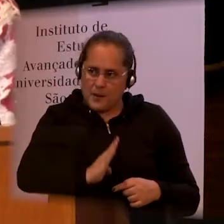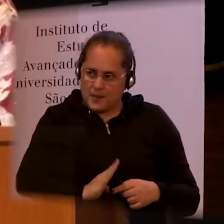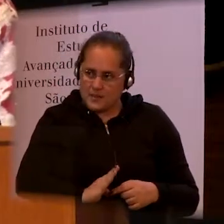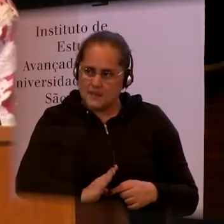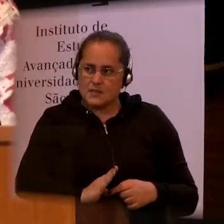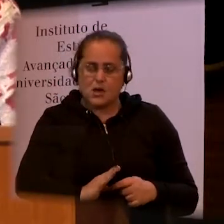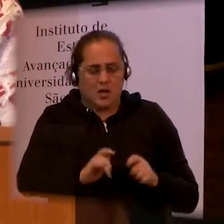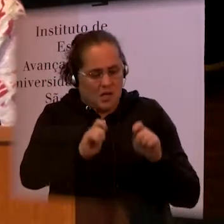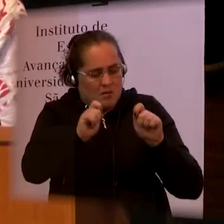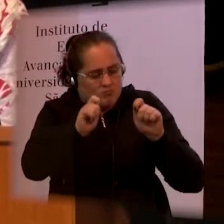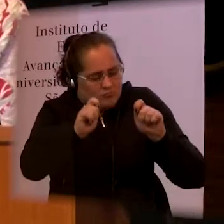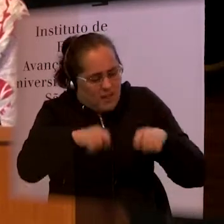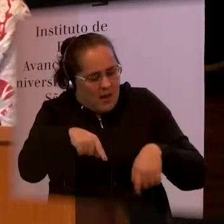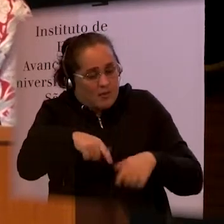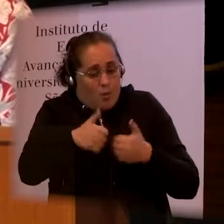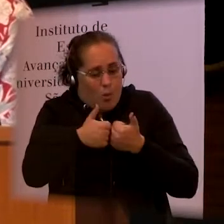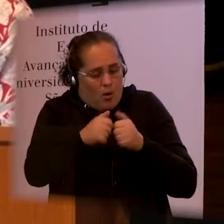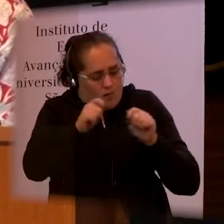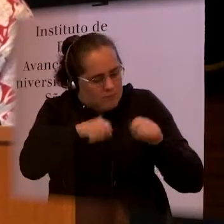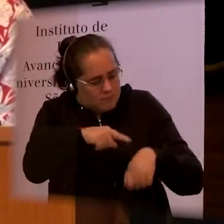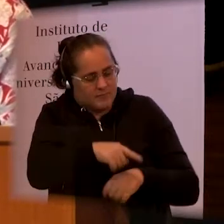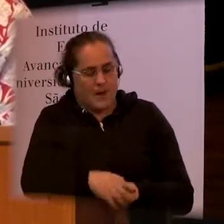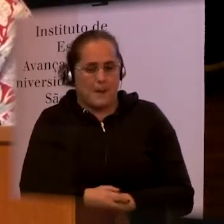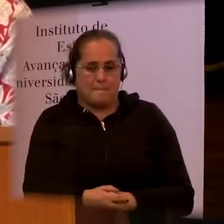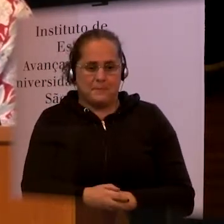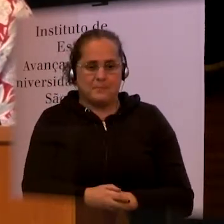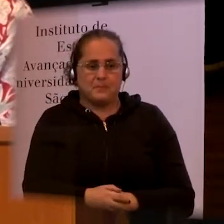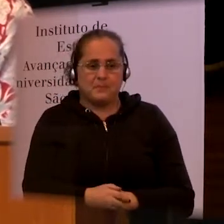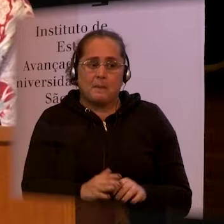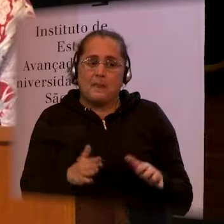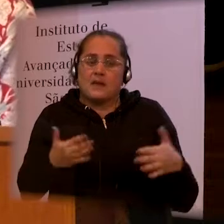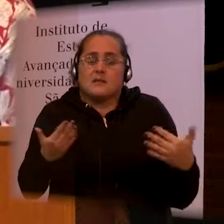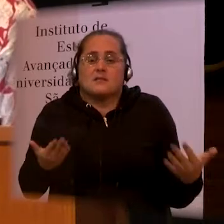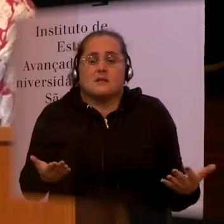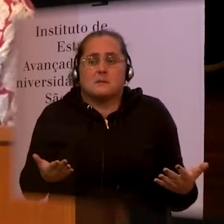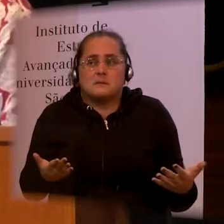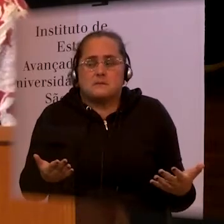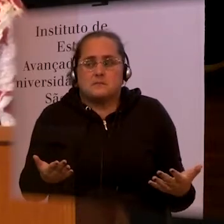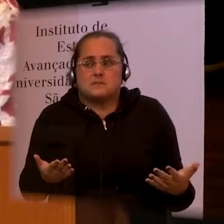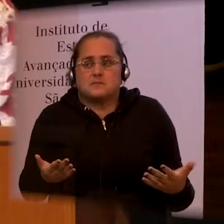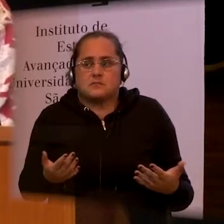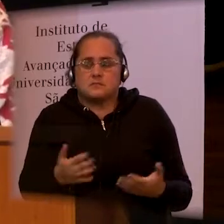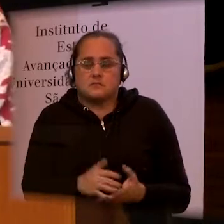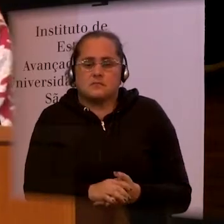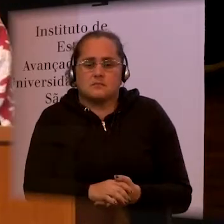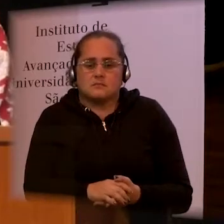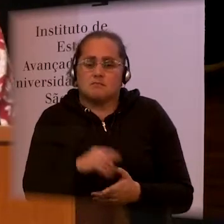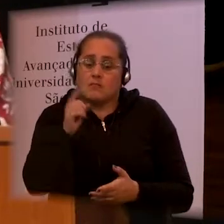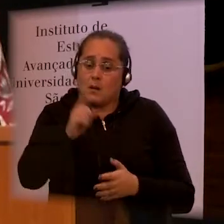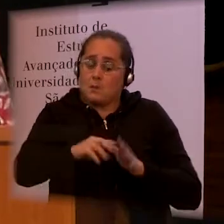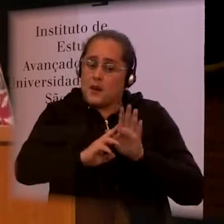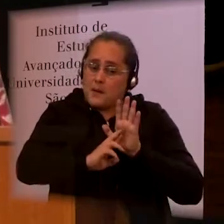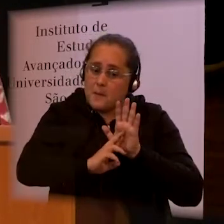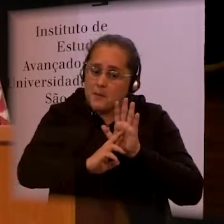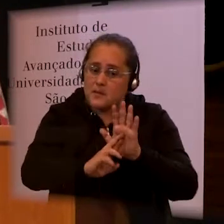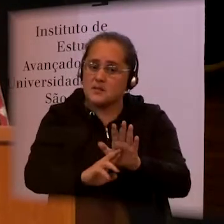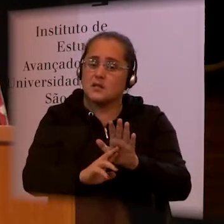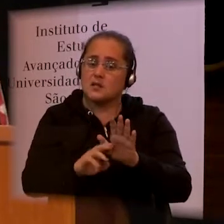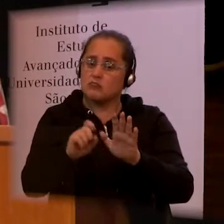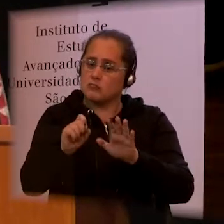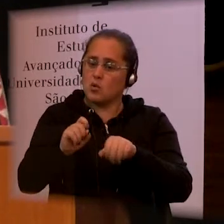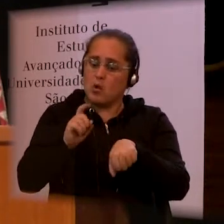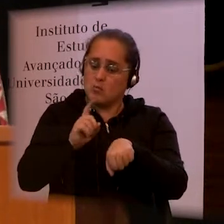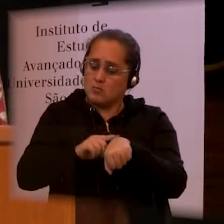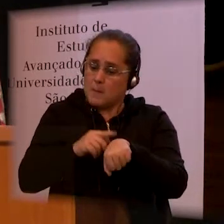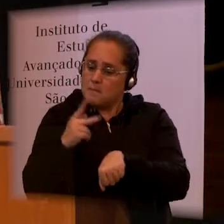creating a big burden for the family. A big time constraint. But looking beyond Zika and beyond these babies